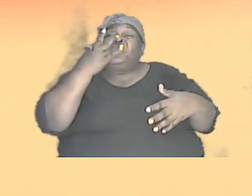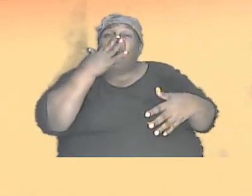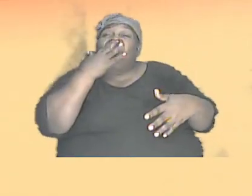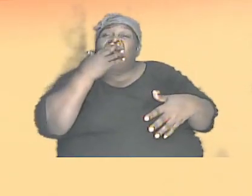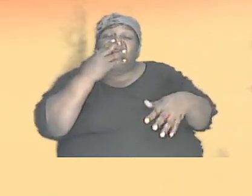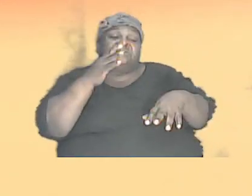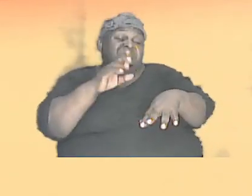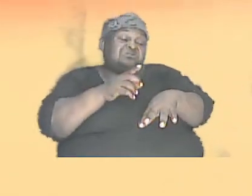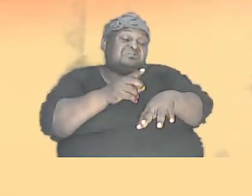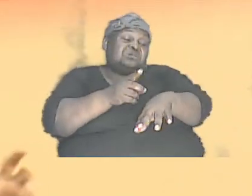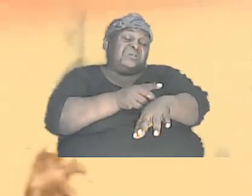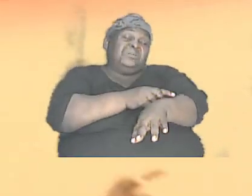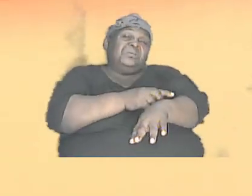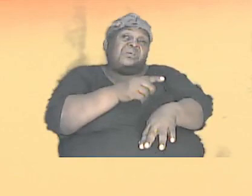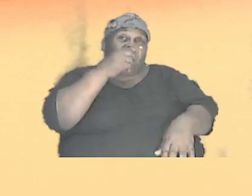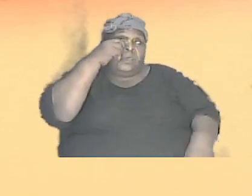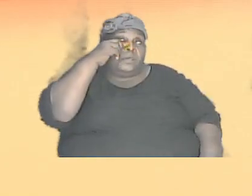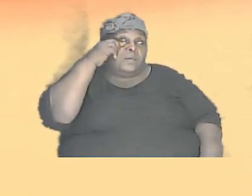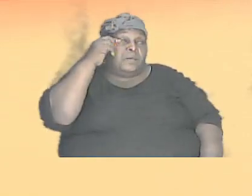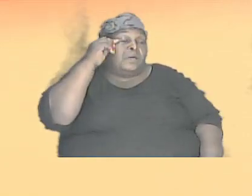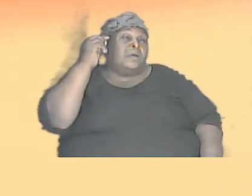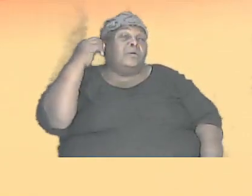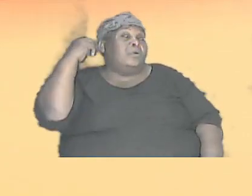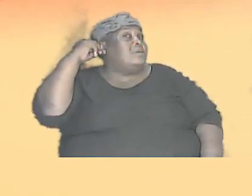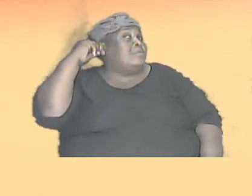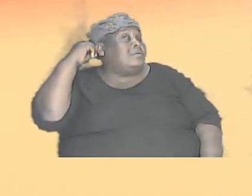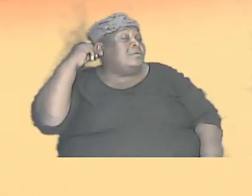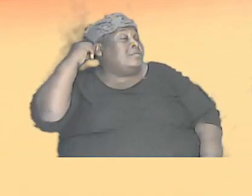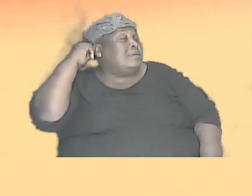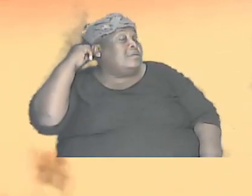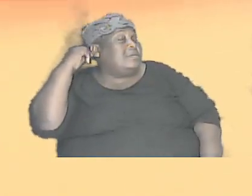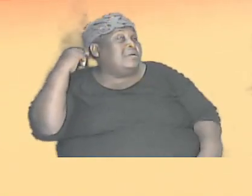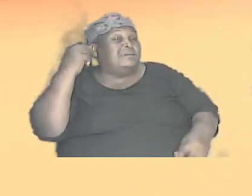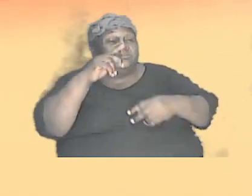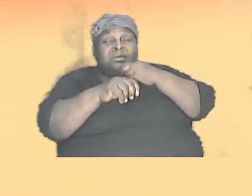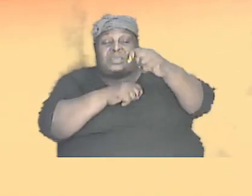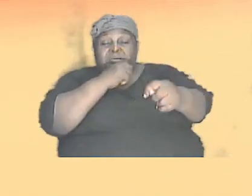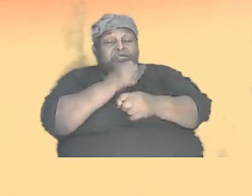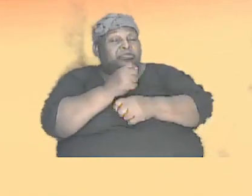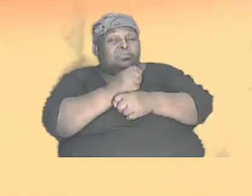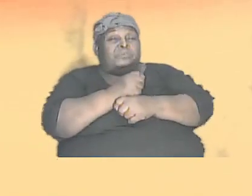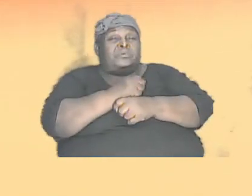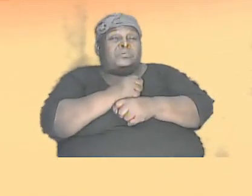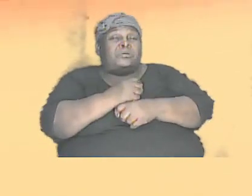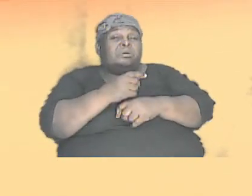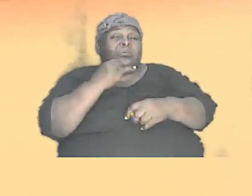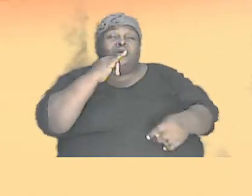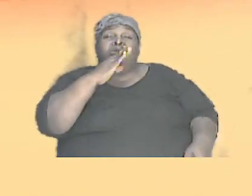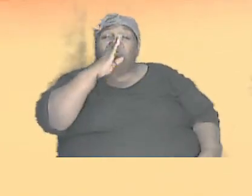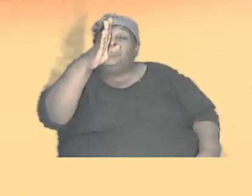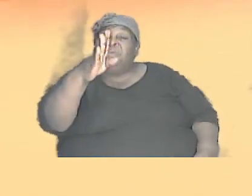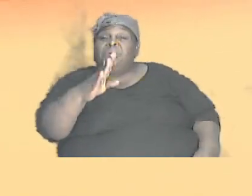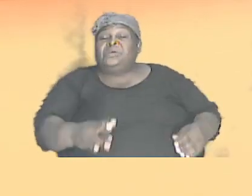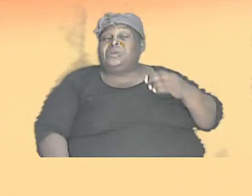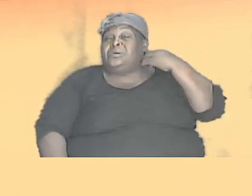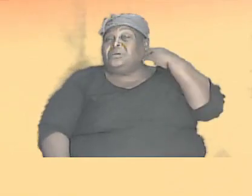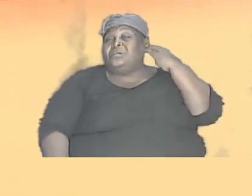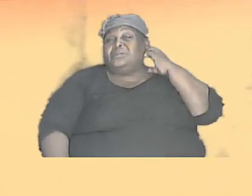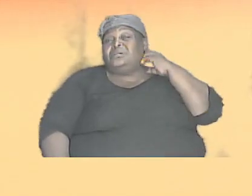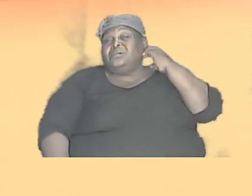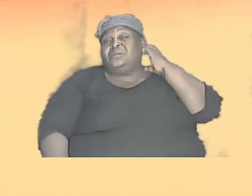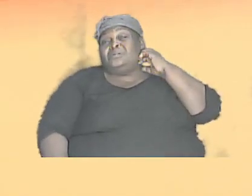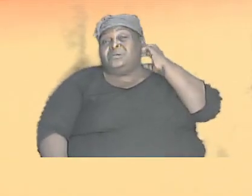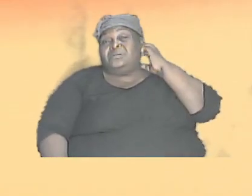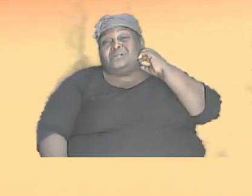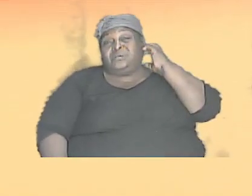eye color a particular hair texture a particular whatever is going to be like so I have jumped the